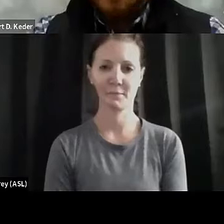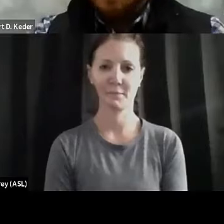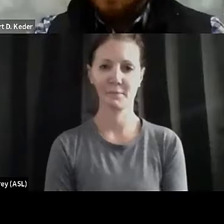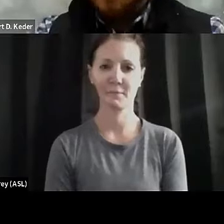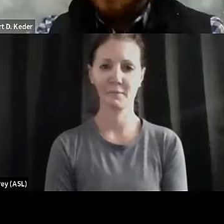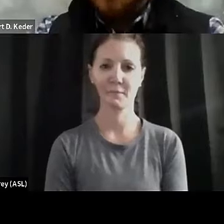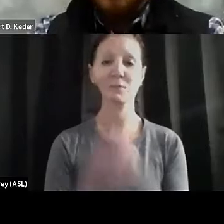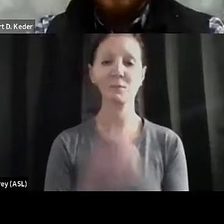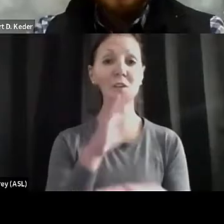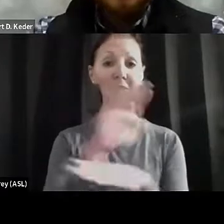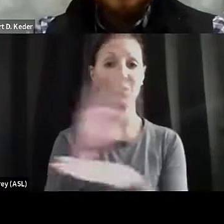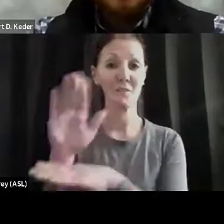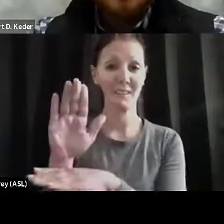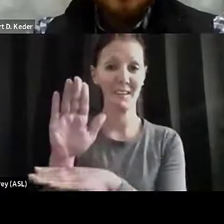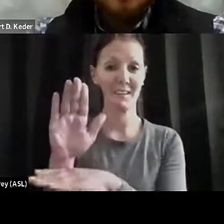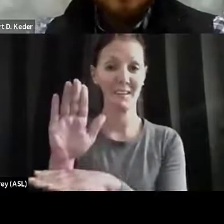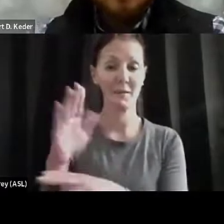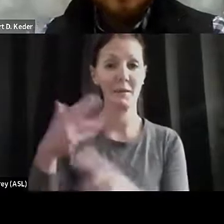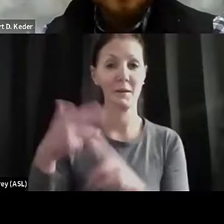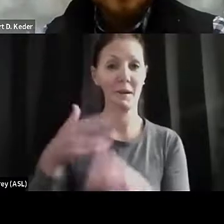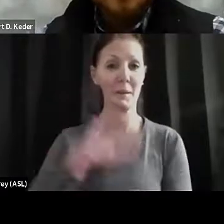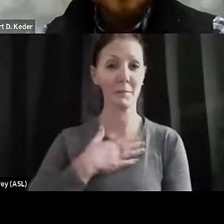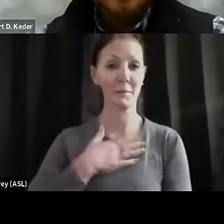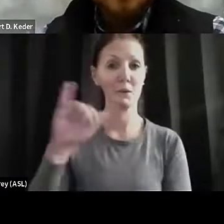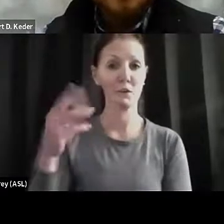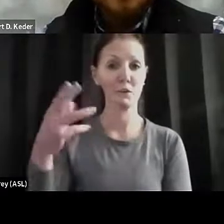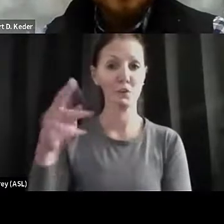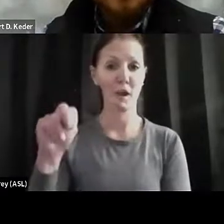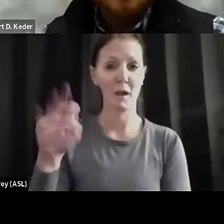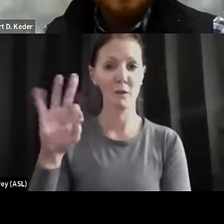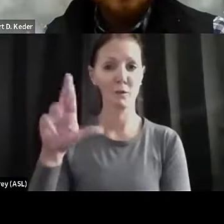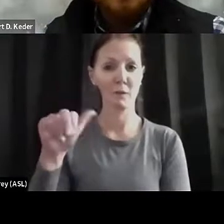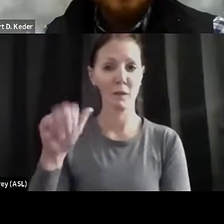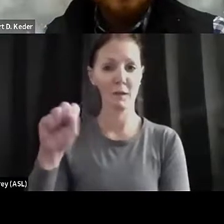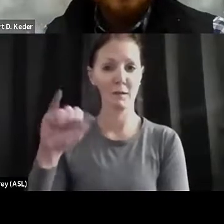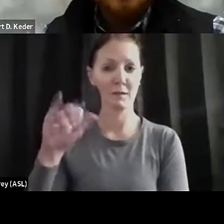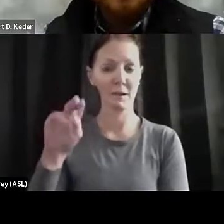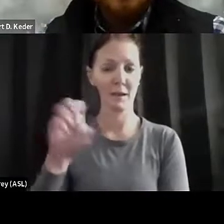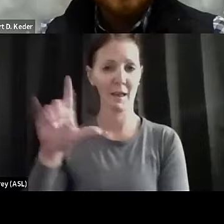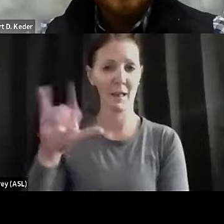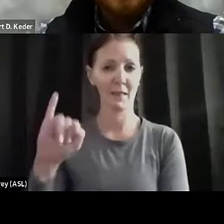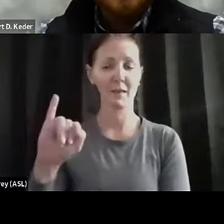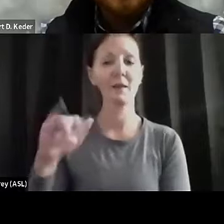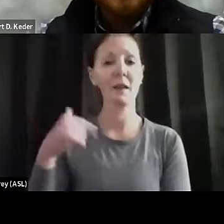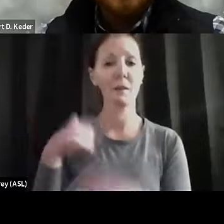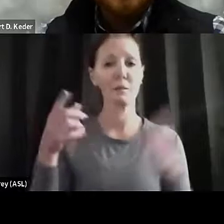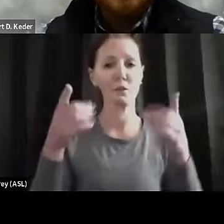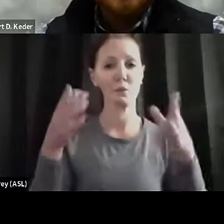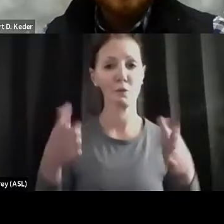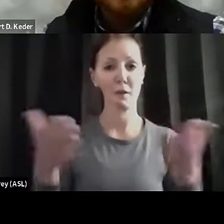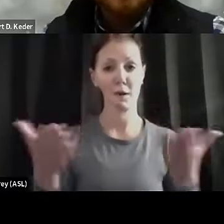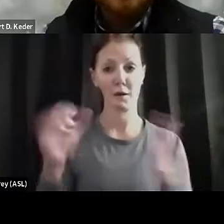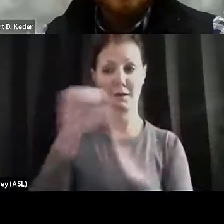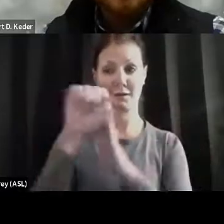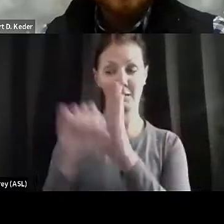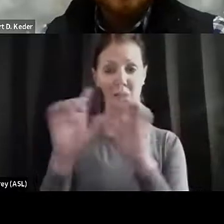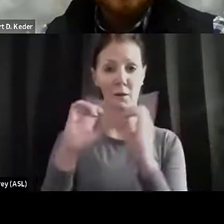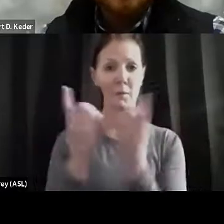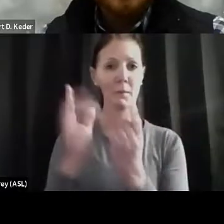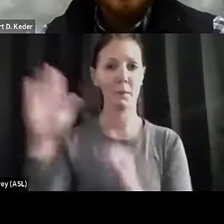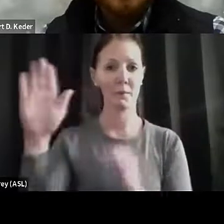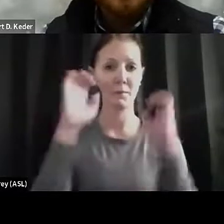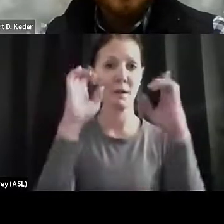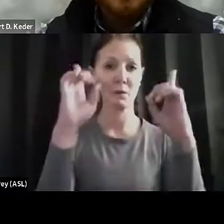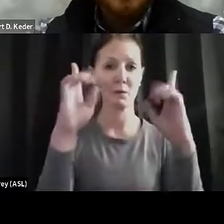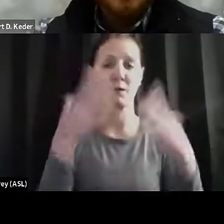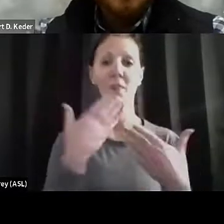Good evening, everyone. My name is John Frasinelli. I am a Division Director here at the State Department of Education. Thank